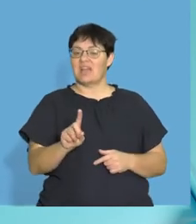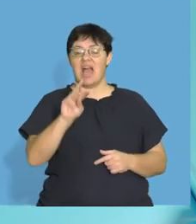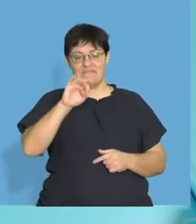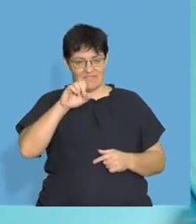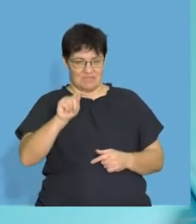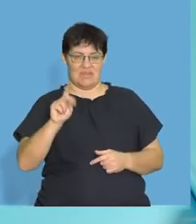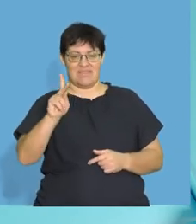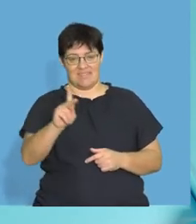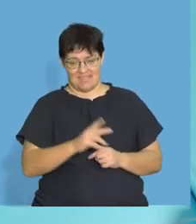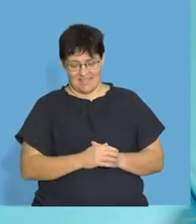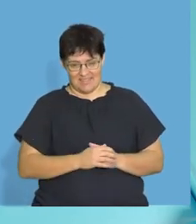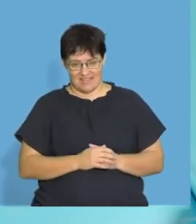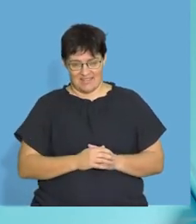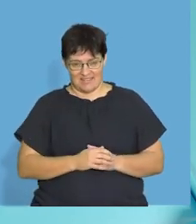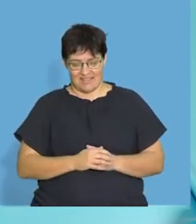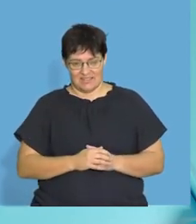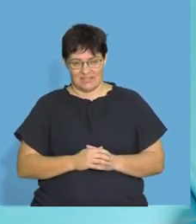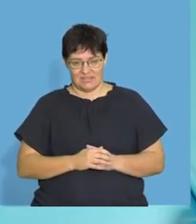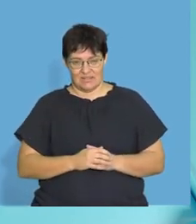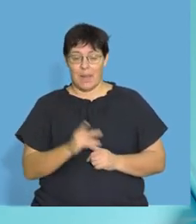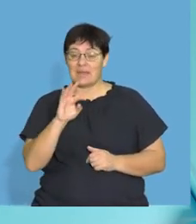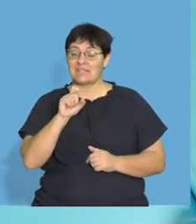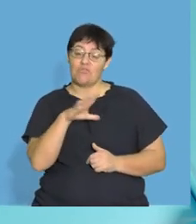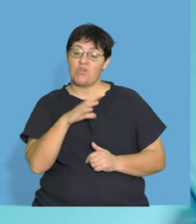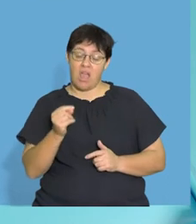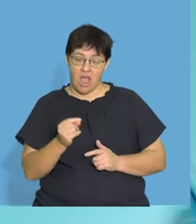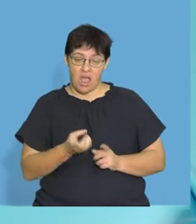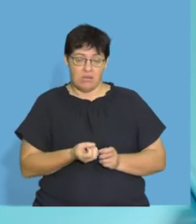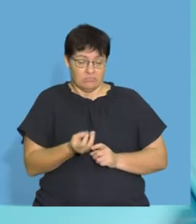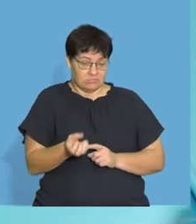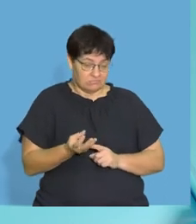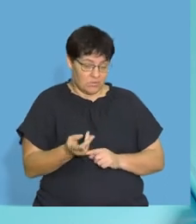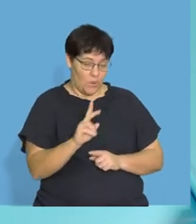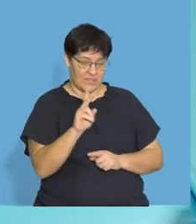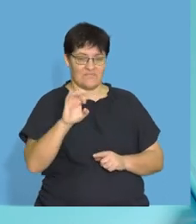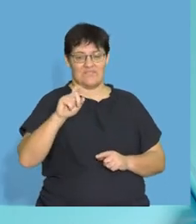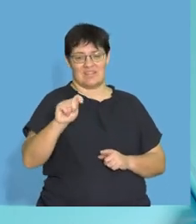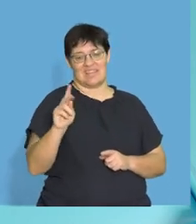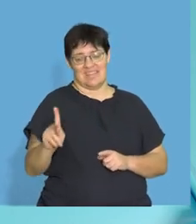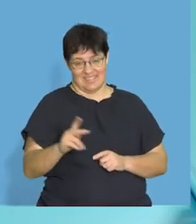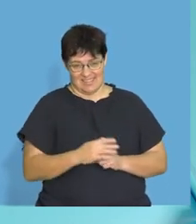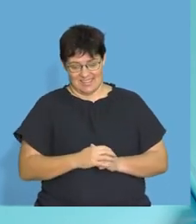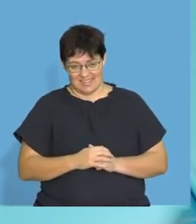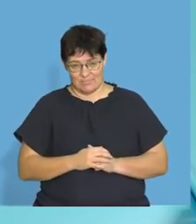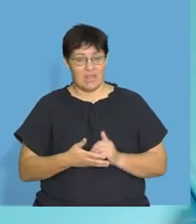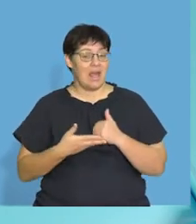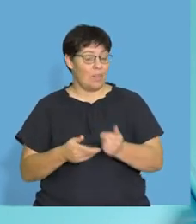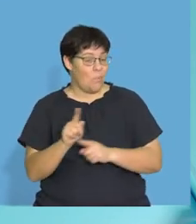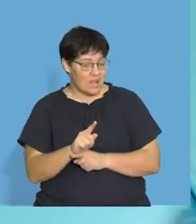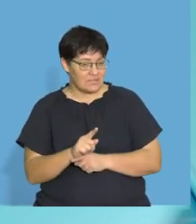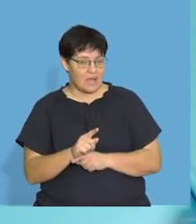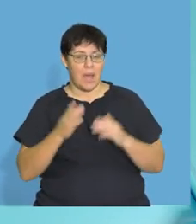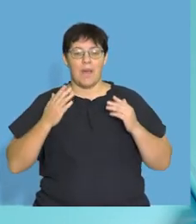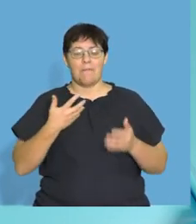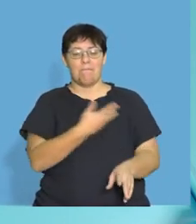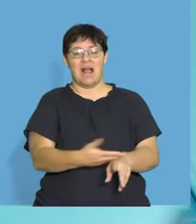actually produce vitamin K. One of the things that the bacteria give off, right, is going to be vitamin K and